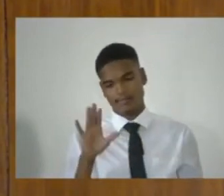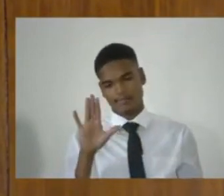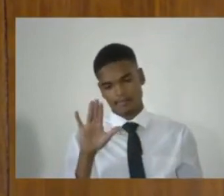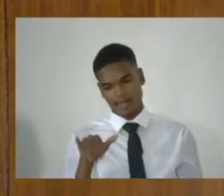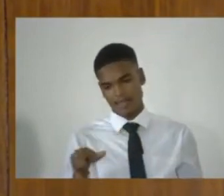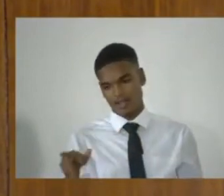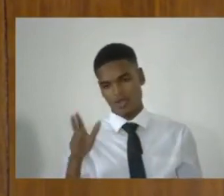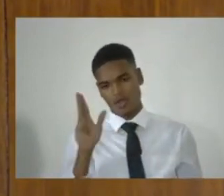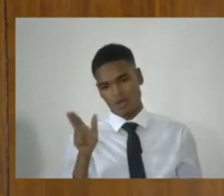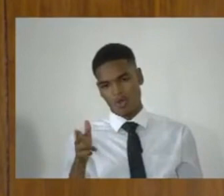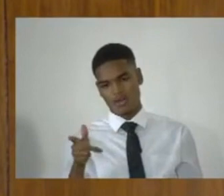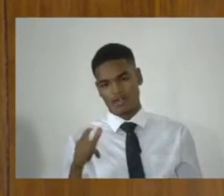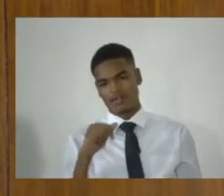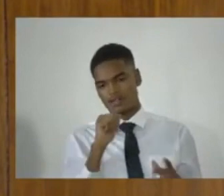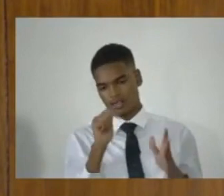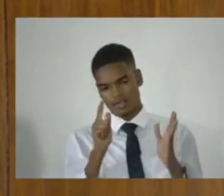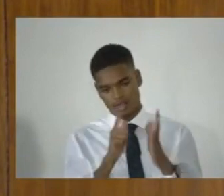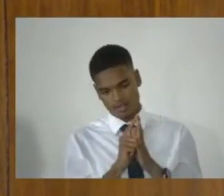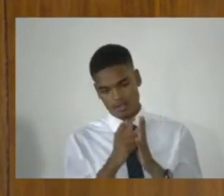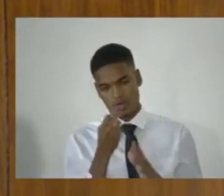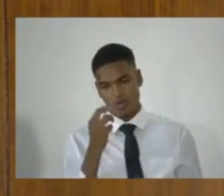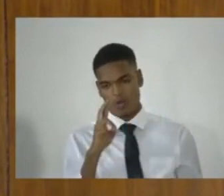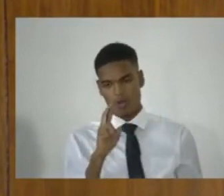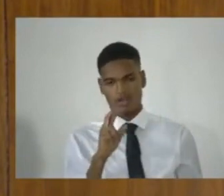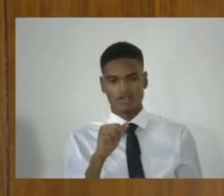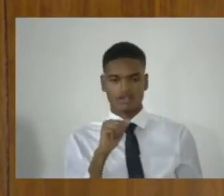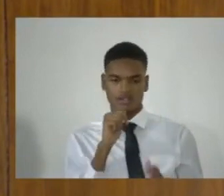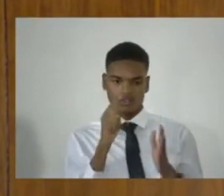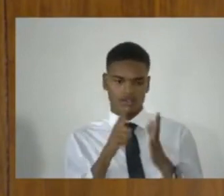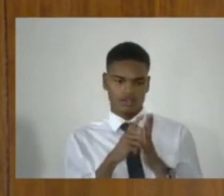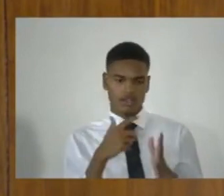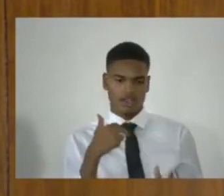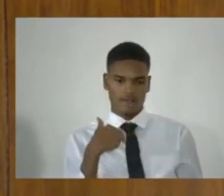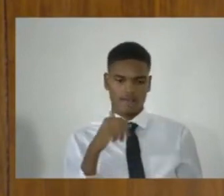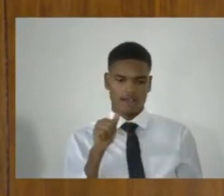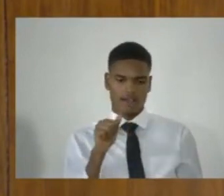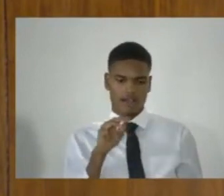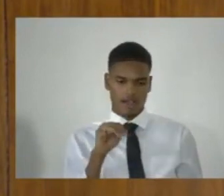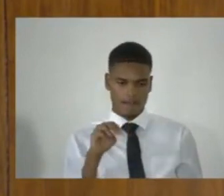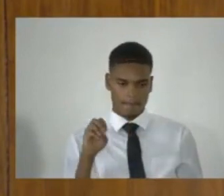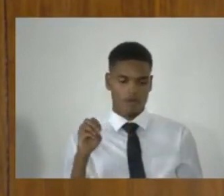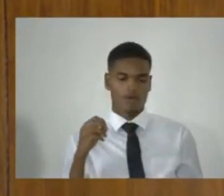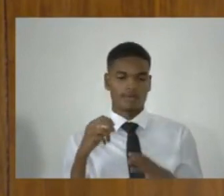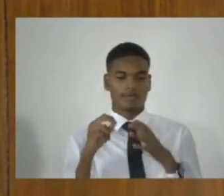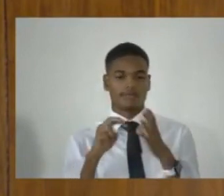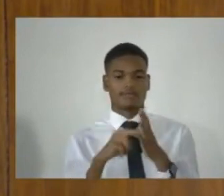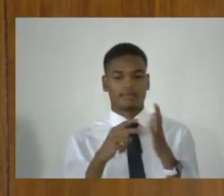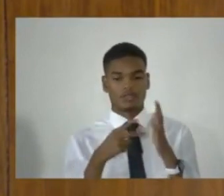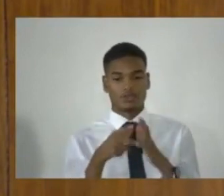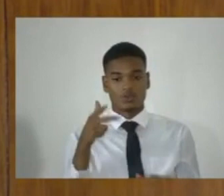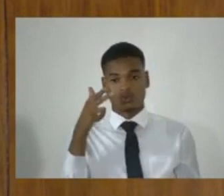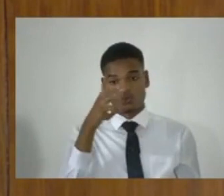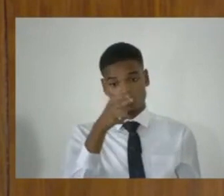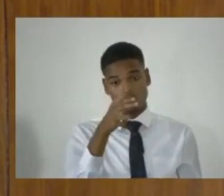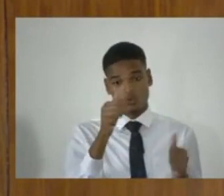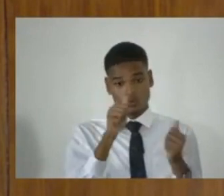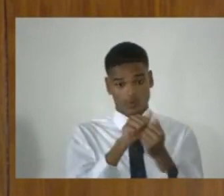possession of ammunition. Shooting with intent accounted for the next highest incidence.